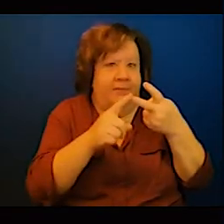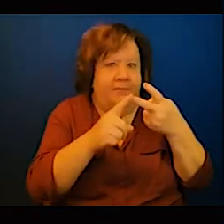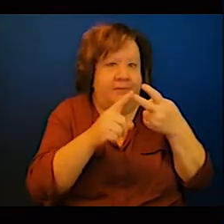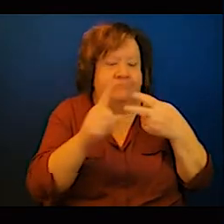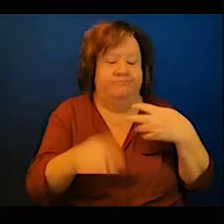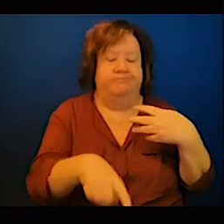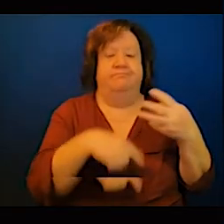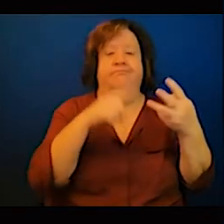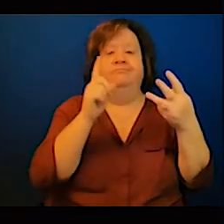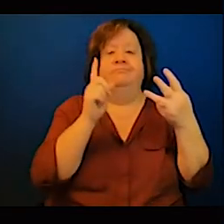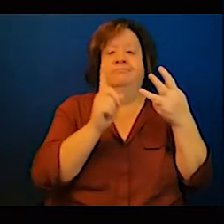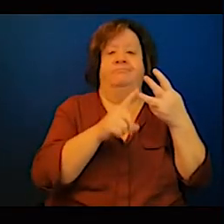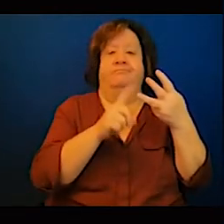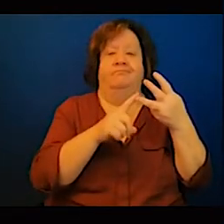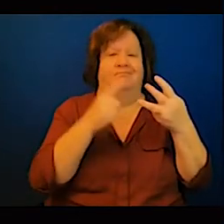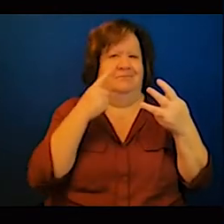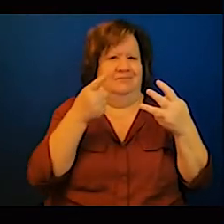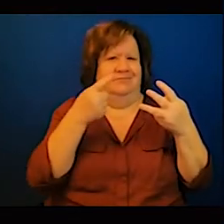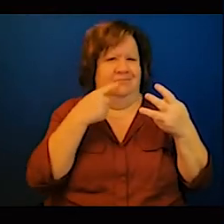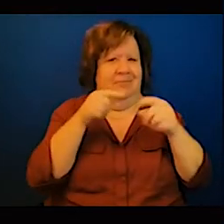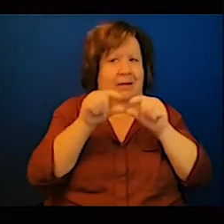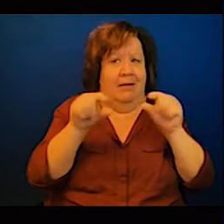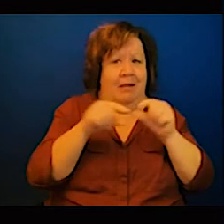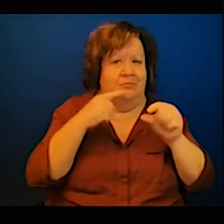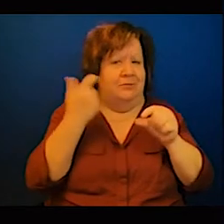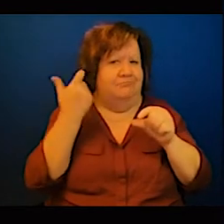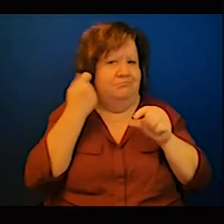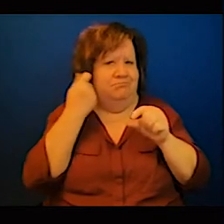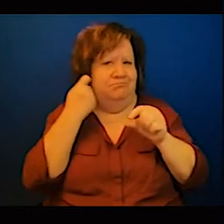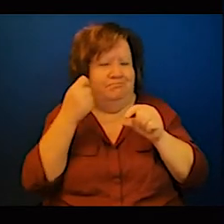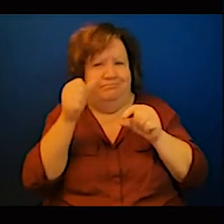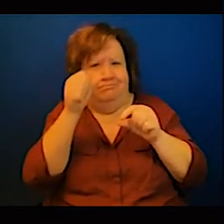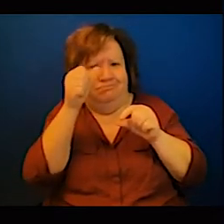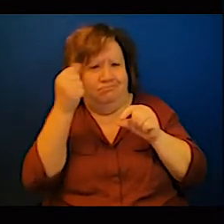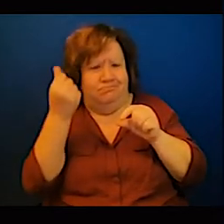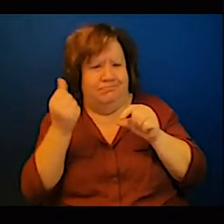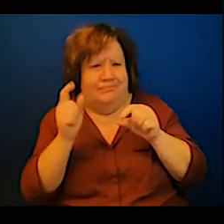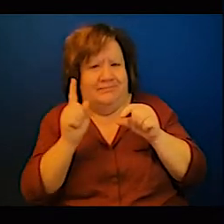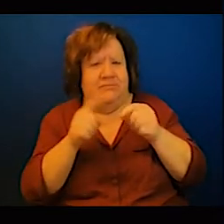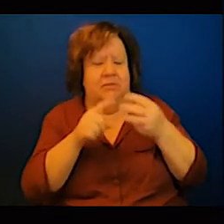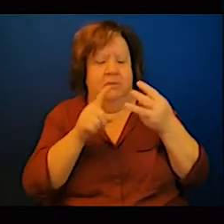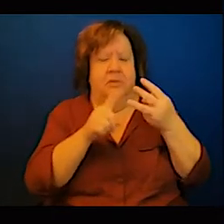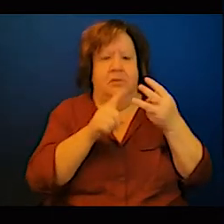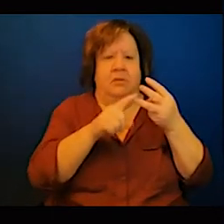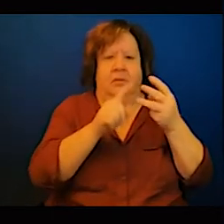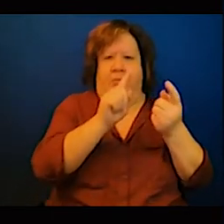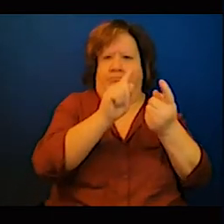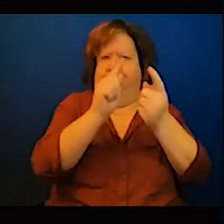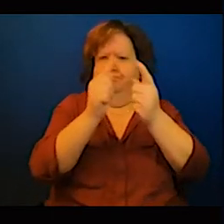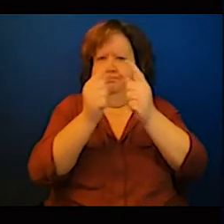juncture I would be able to speak a bit about that or that comes a bit later.